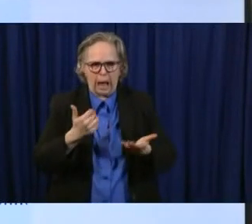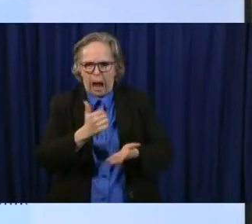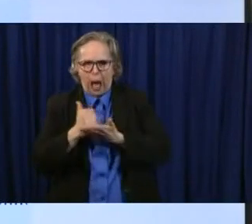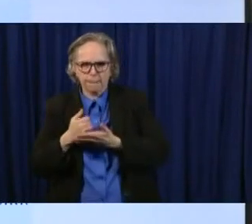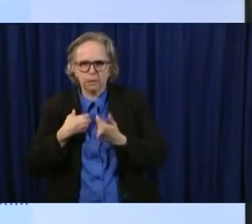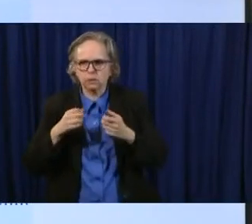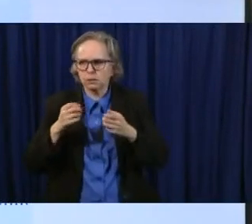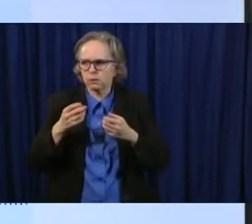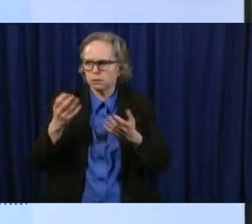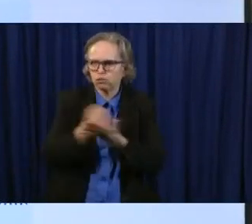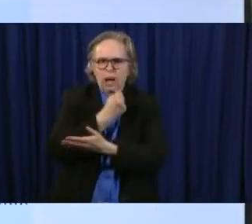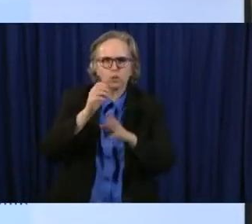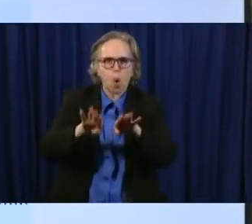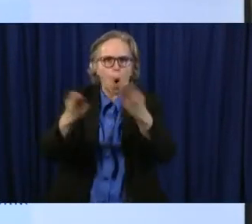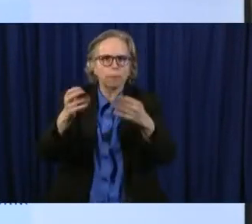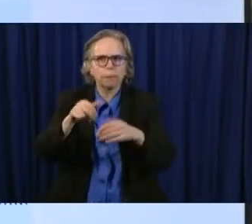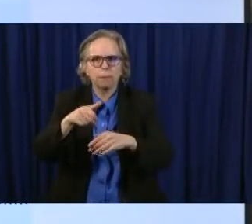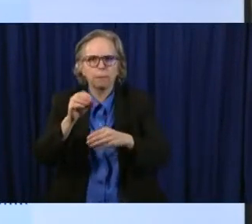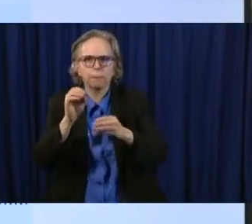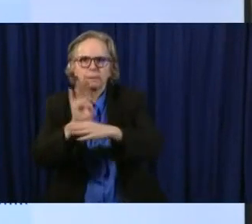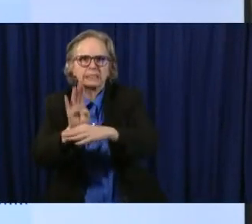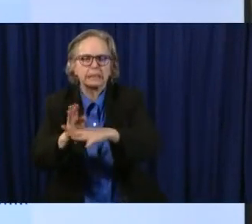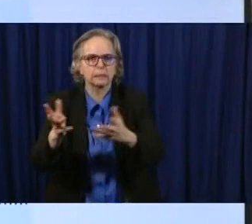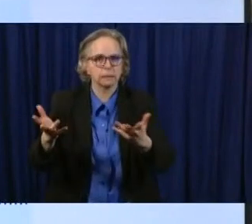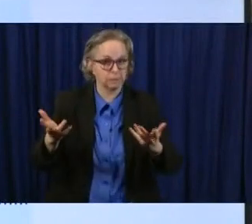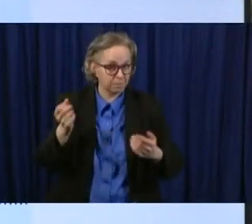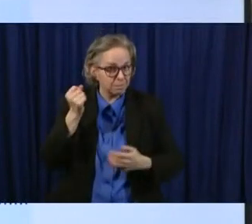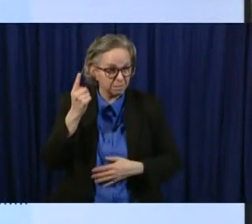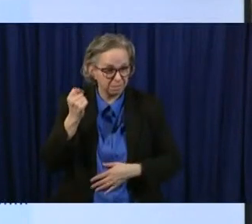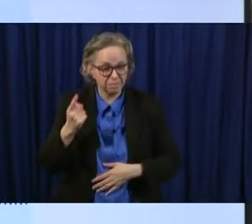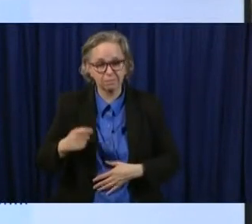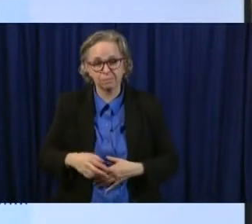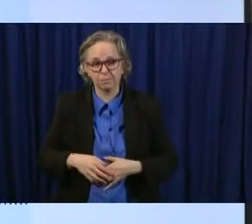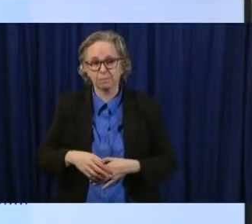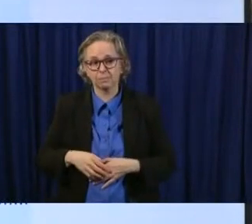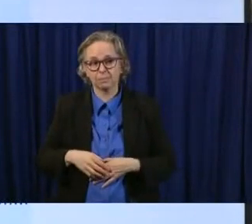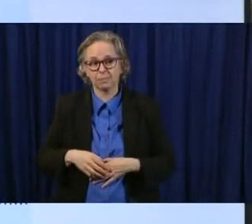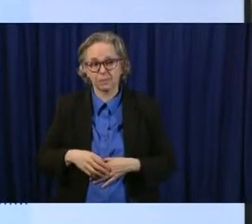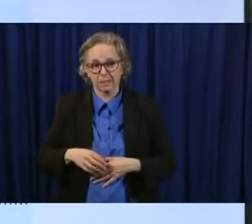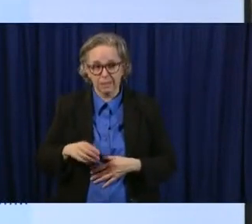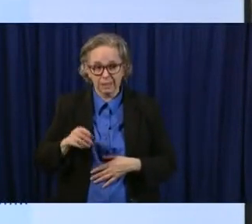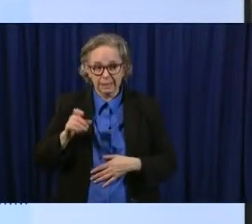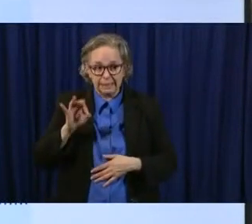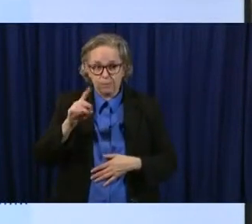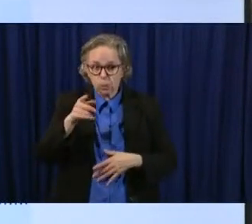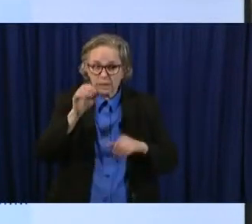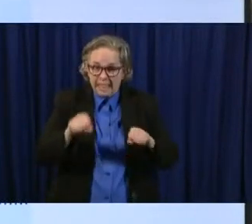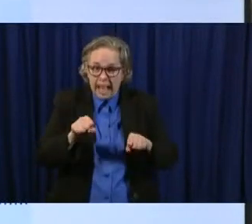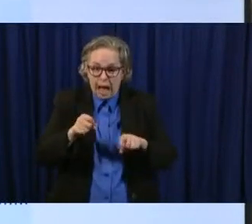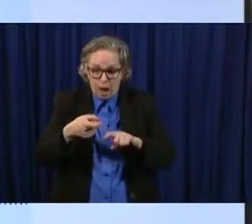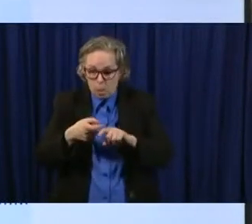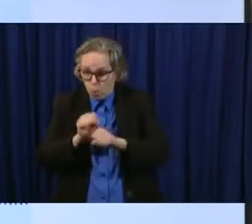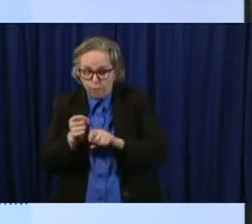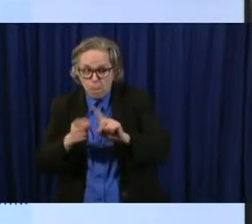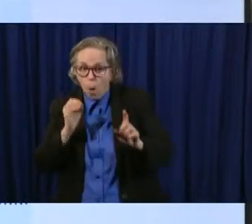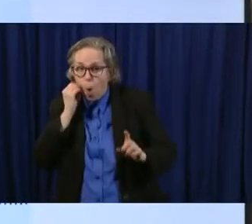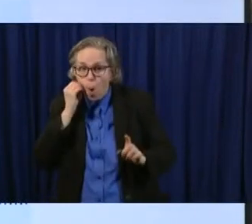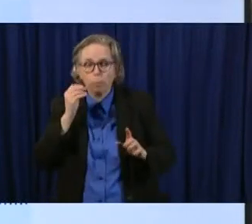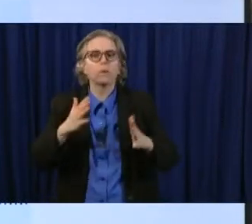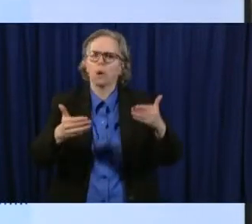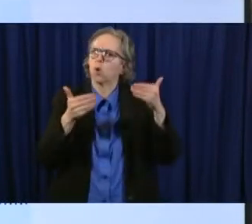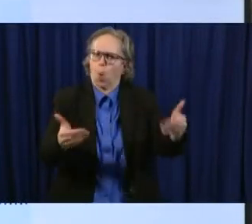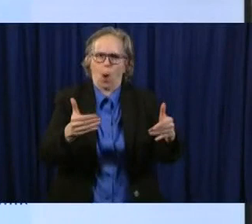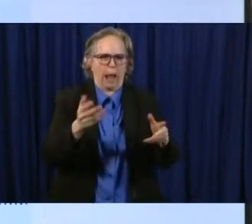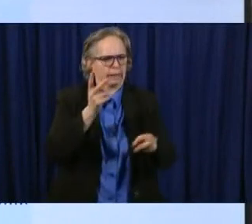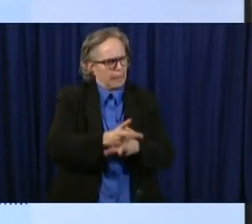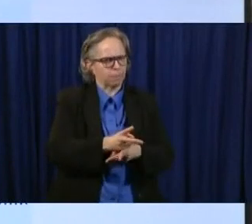opening of, of Ohio. So personnel work from home if at all humanly possible.